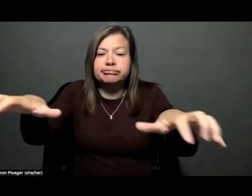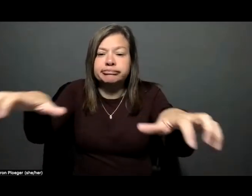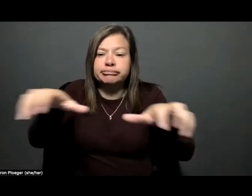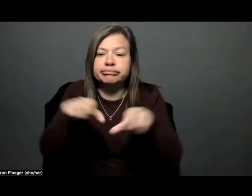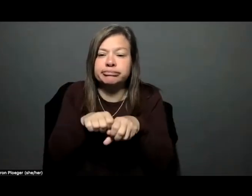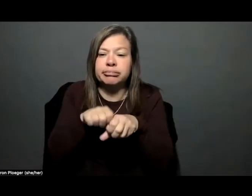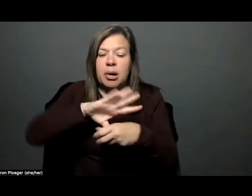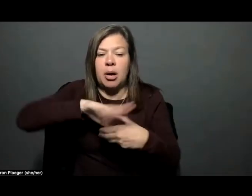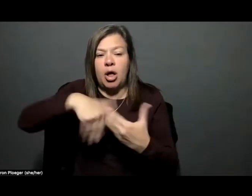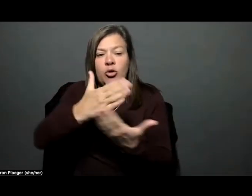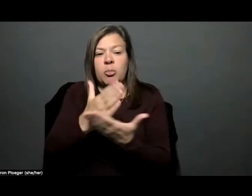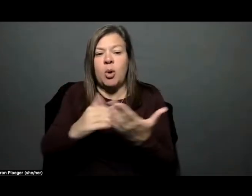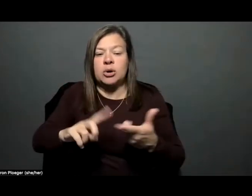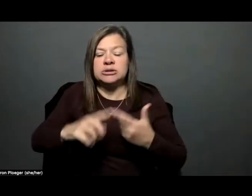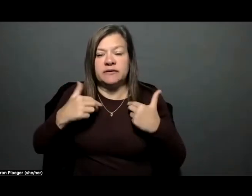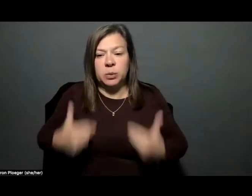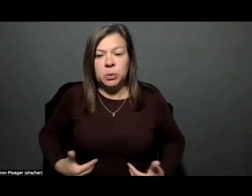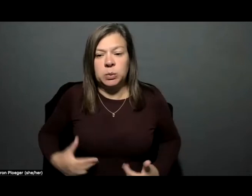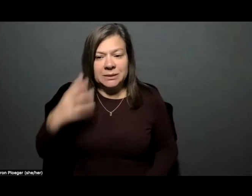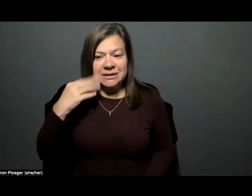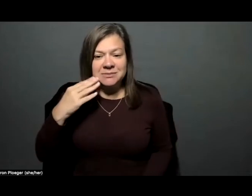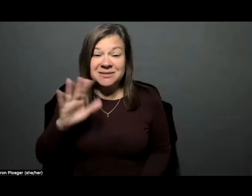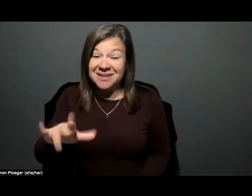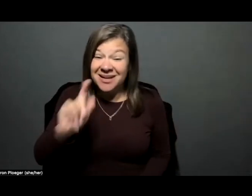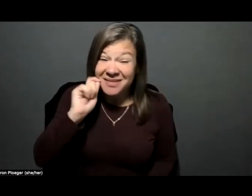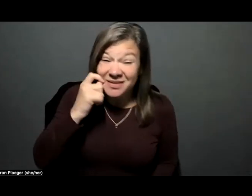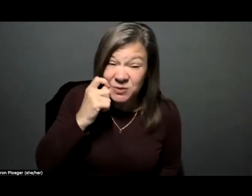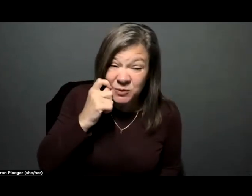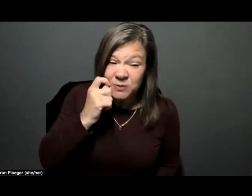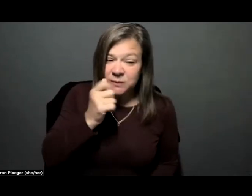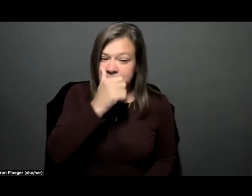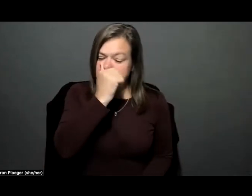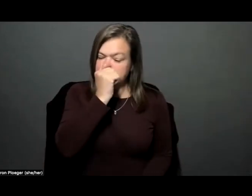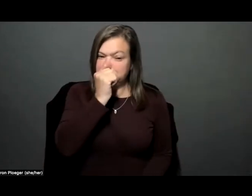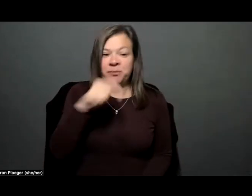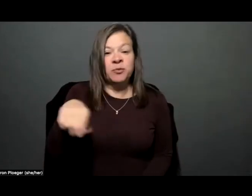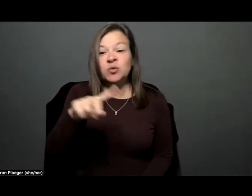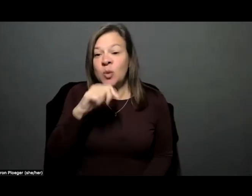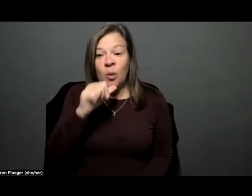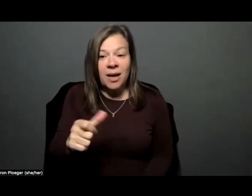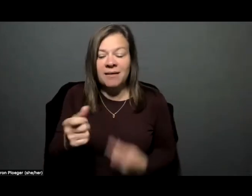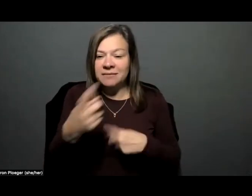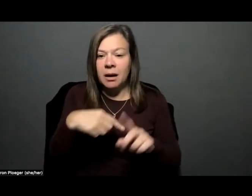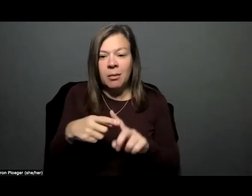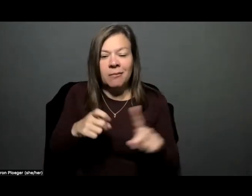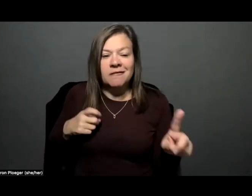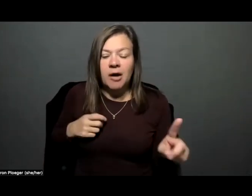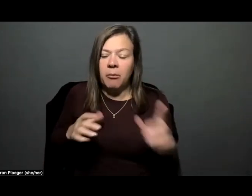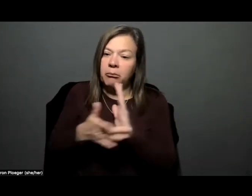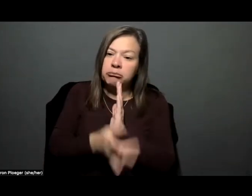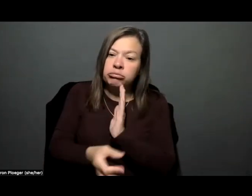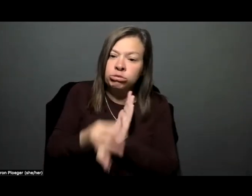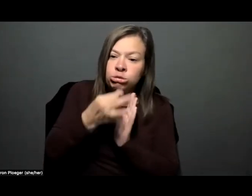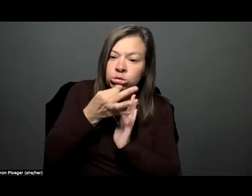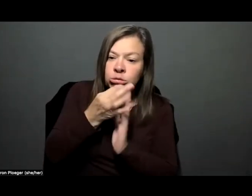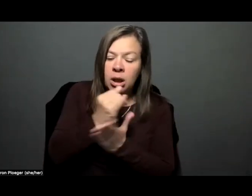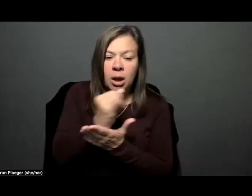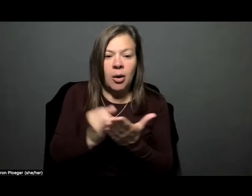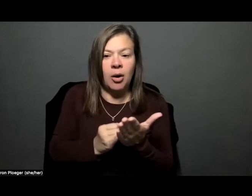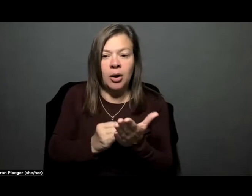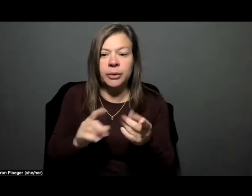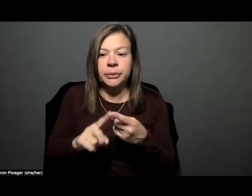experience and I think it's so cool because you don't have to be coming from an expertise in art to